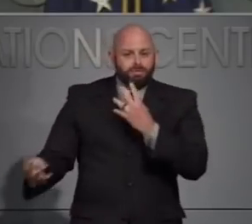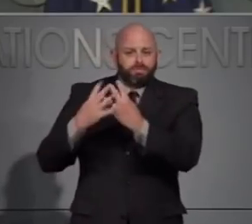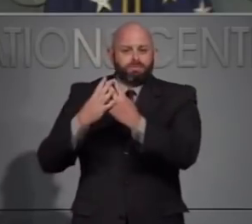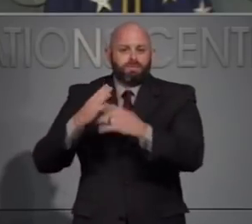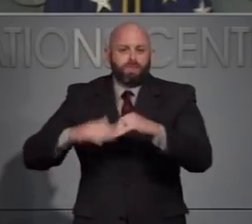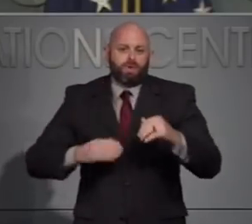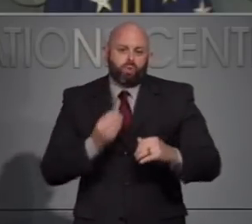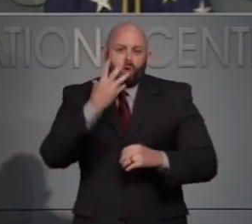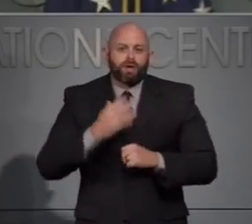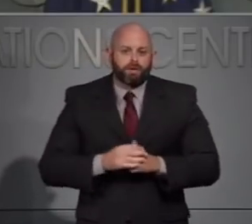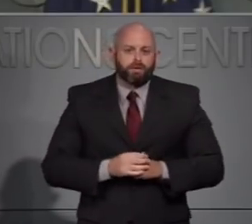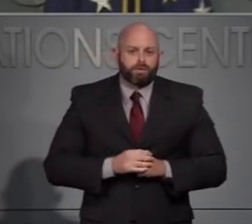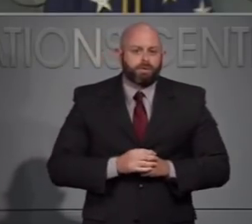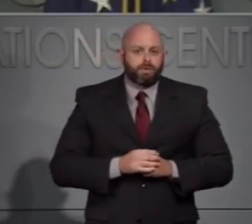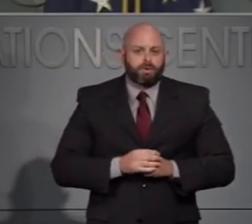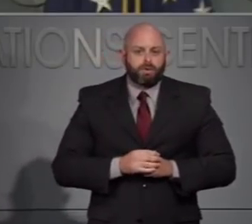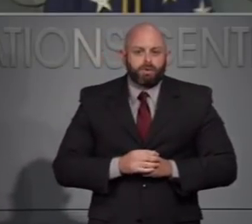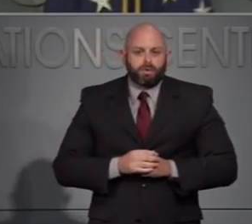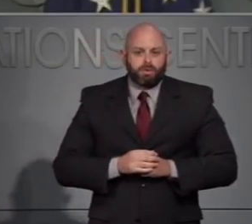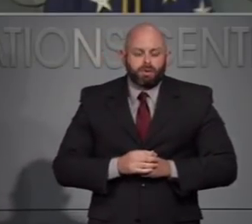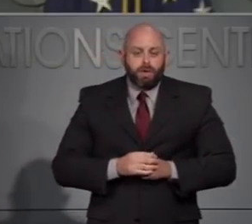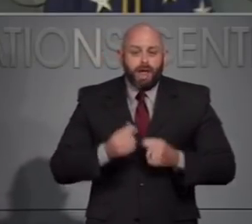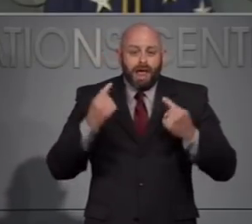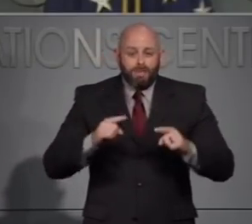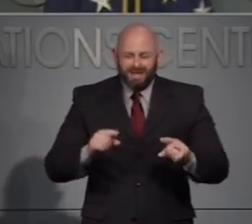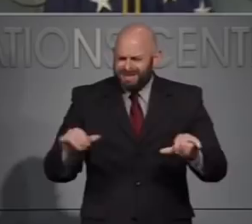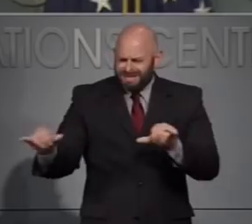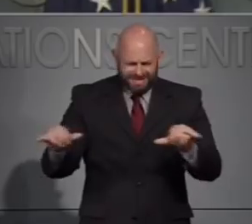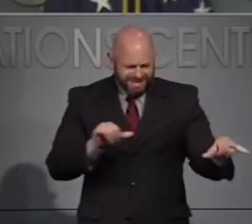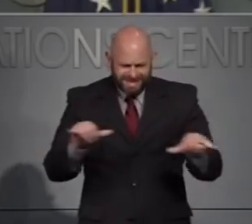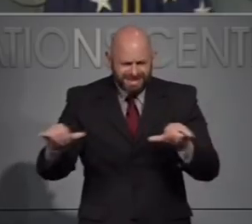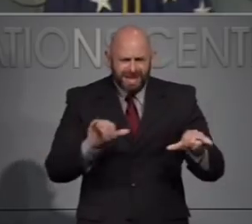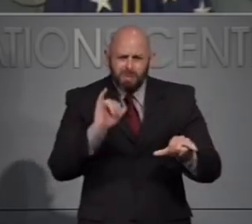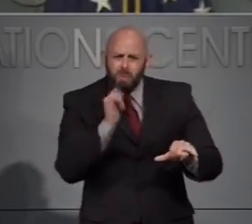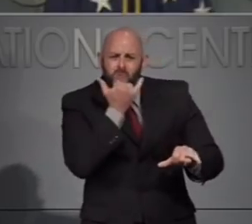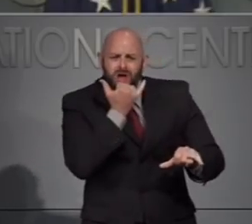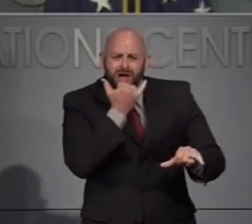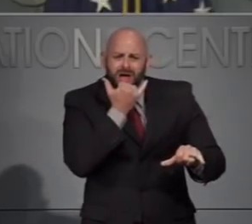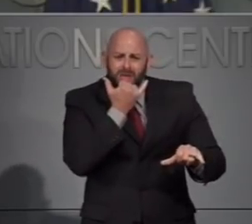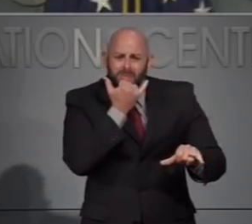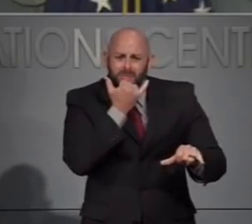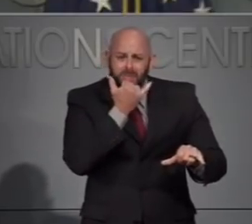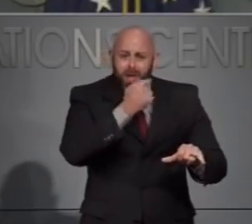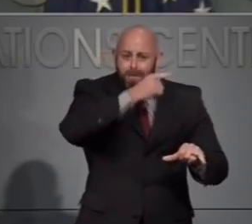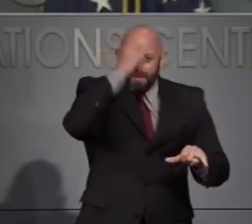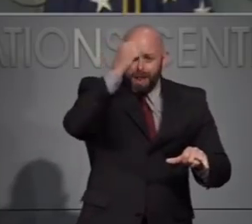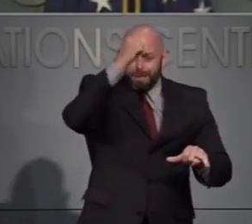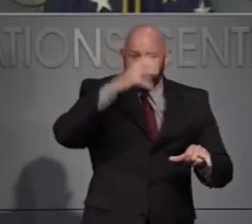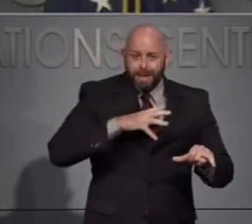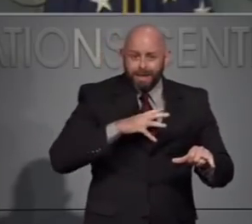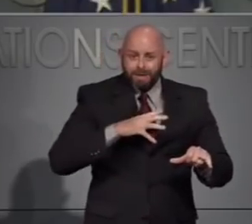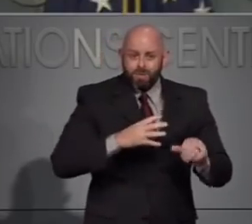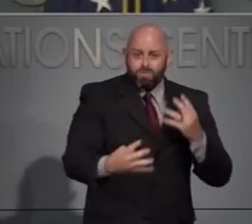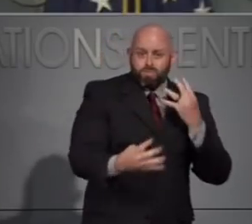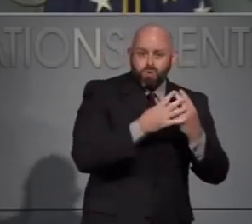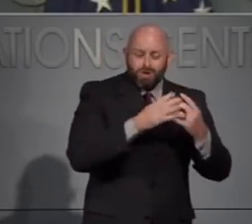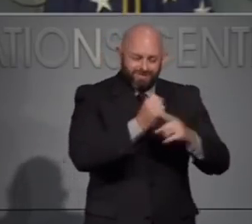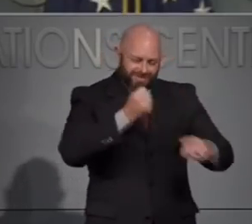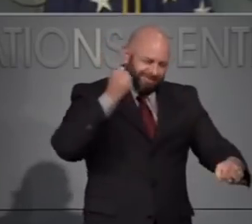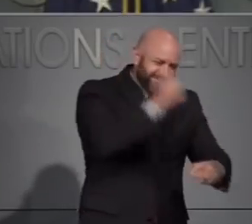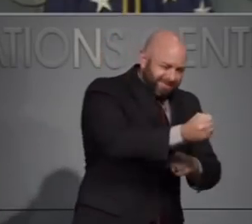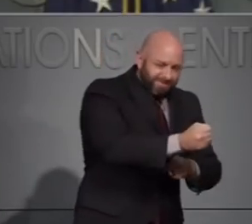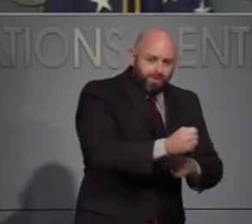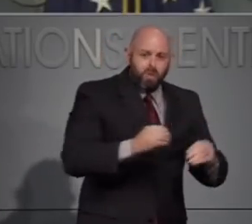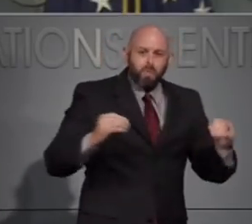adults. When convicted of the same crime, black men receive a prison sentence that is 20 percent